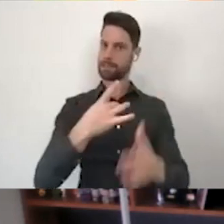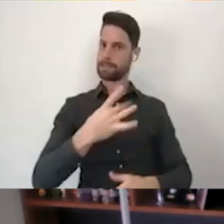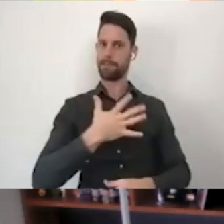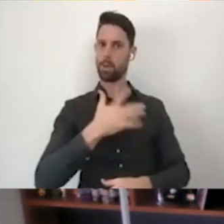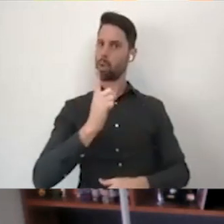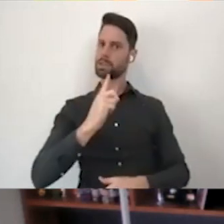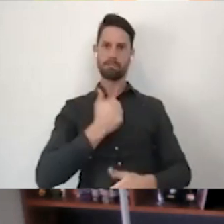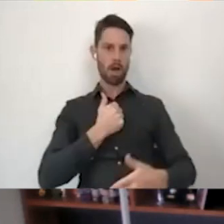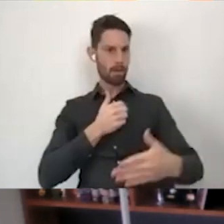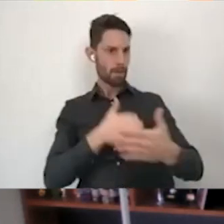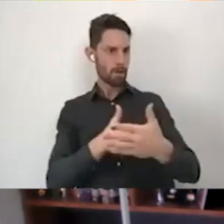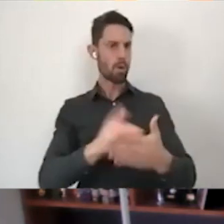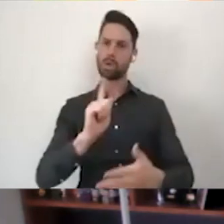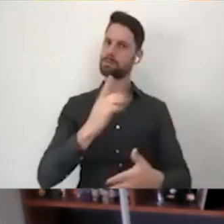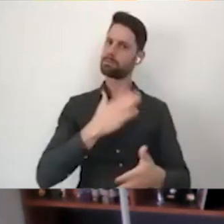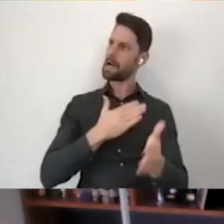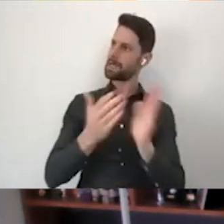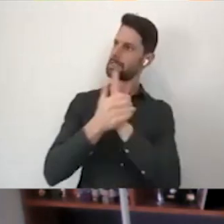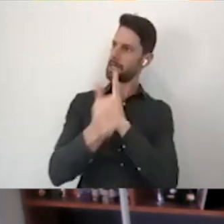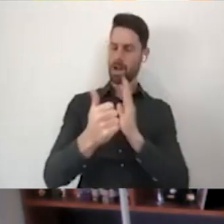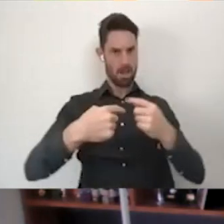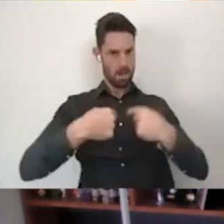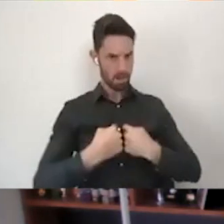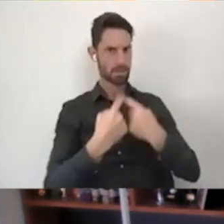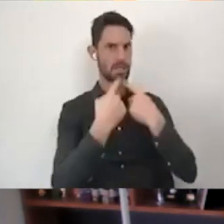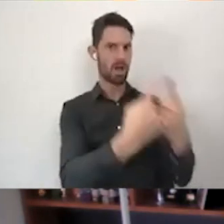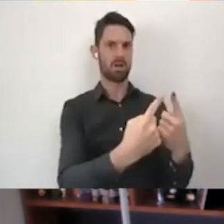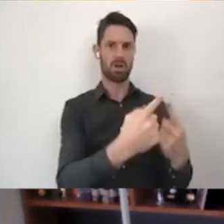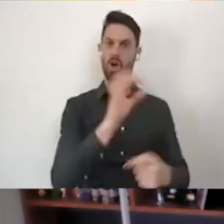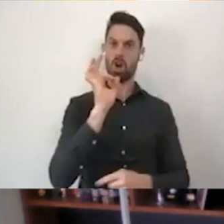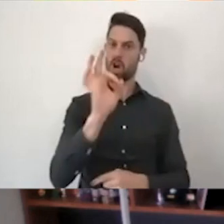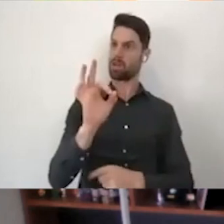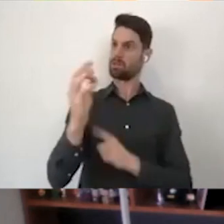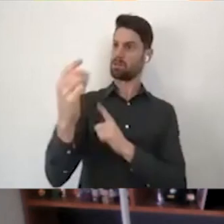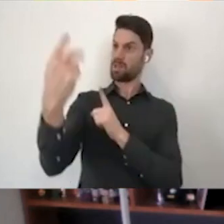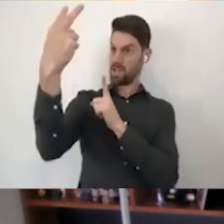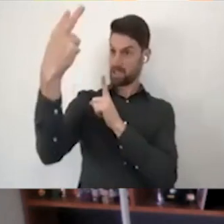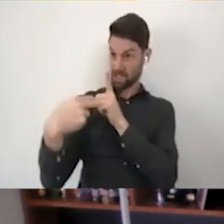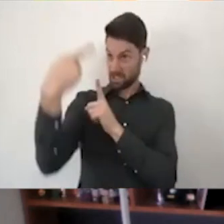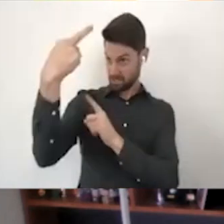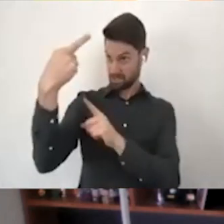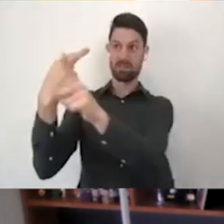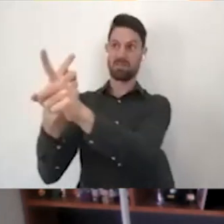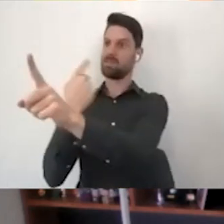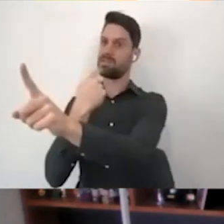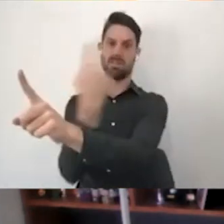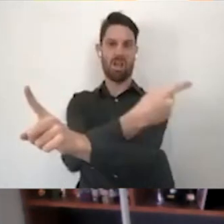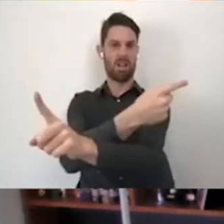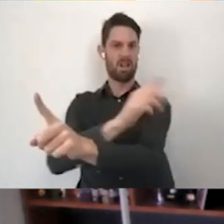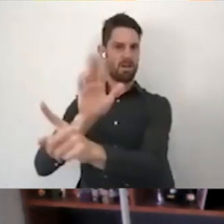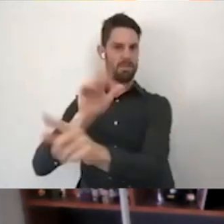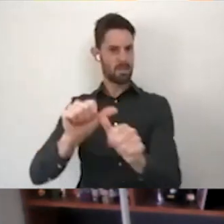own voices, alongside those who know us best, if this is our support team around us.